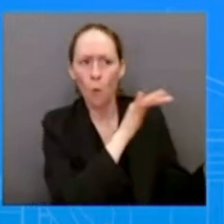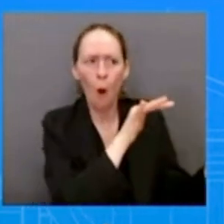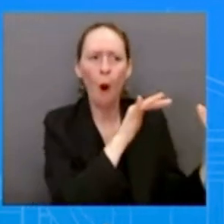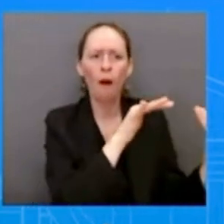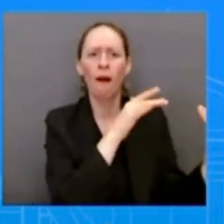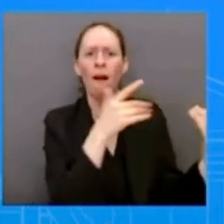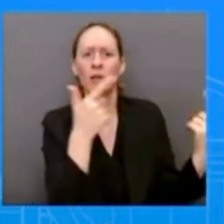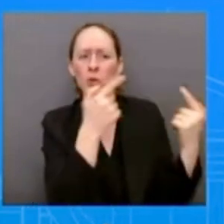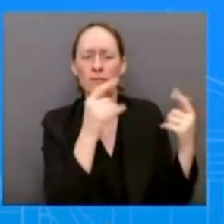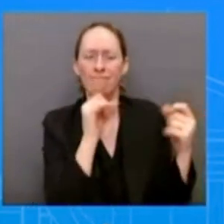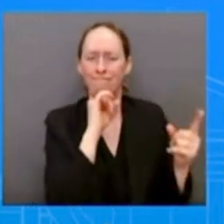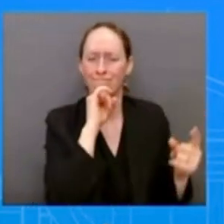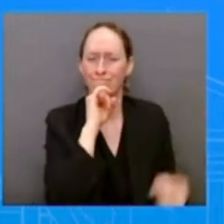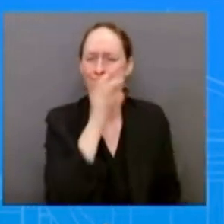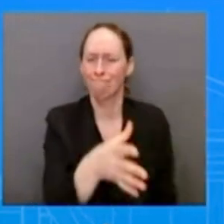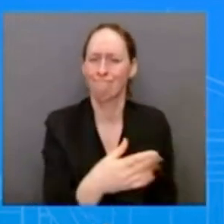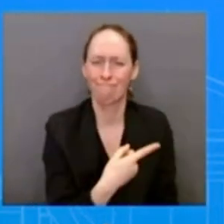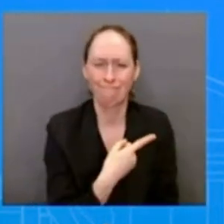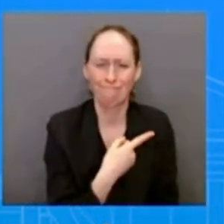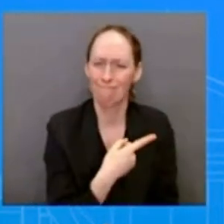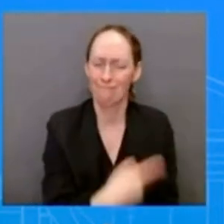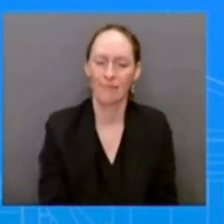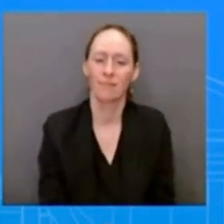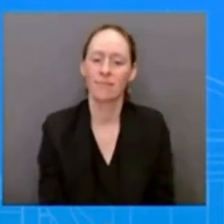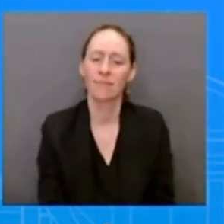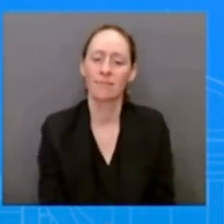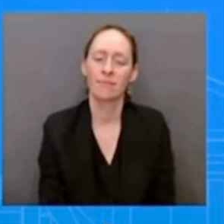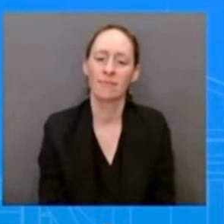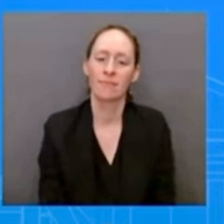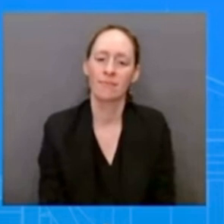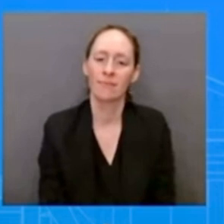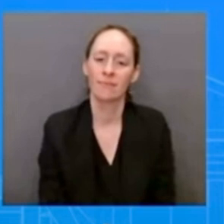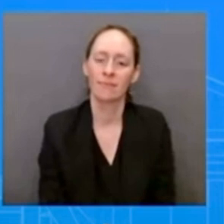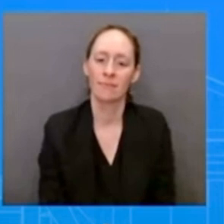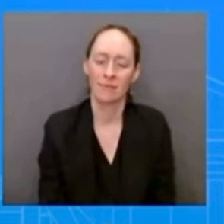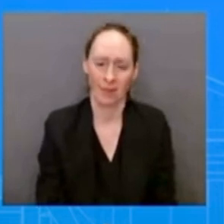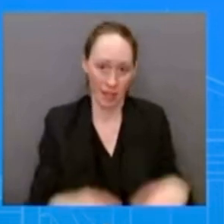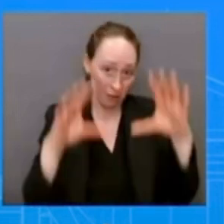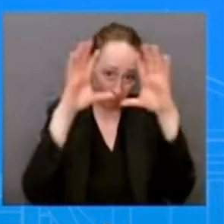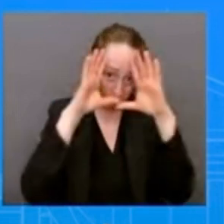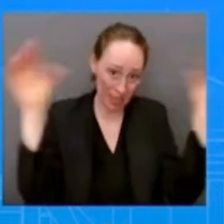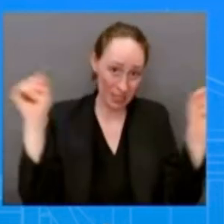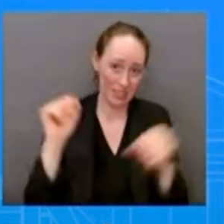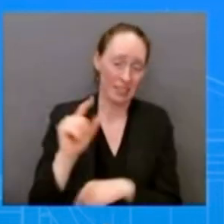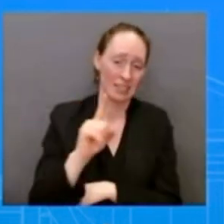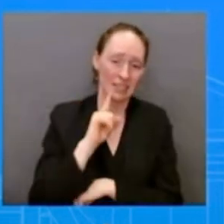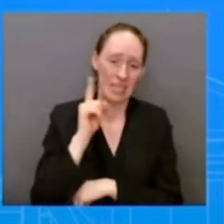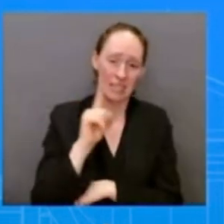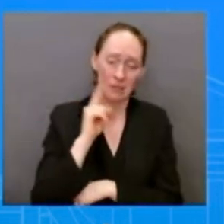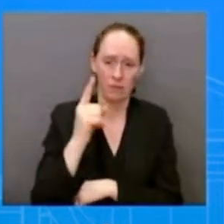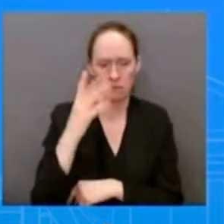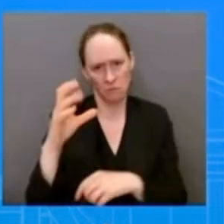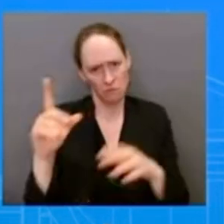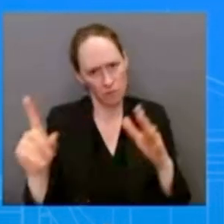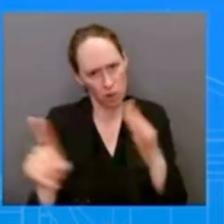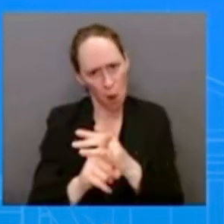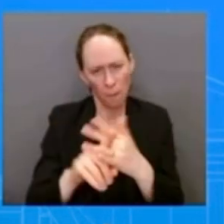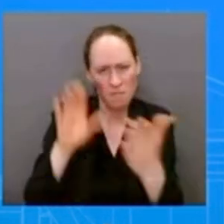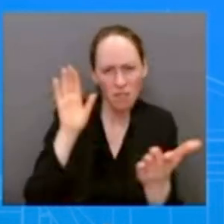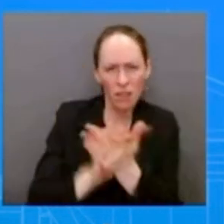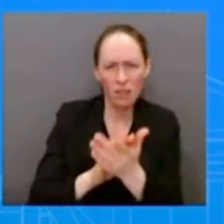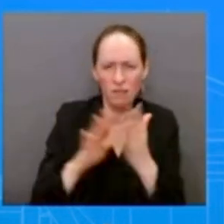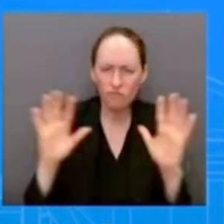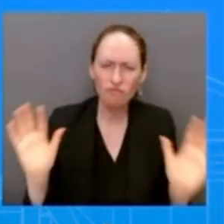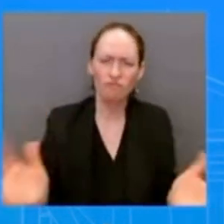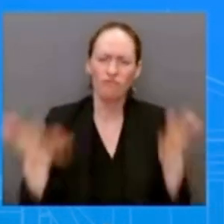that he wants his forces to keep fighting over and for back mood and they haven't given it up the Russians have made some incremental great